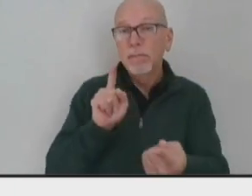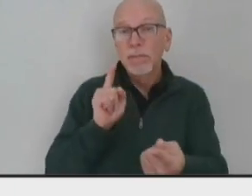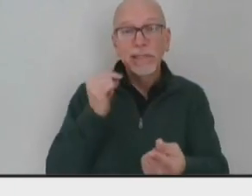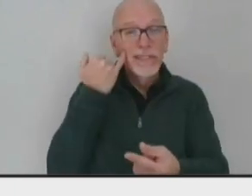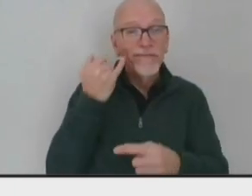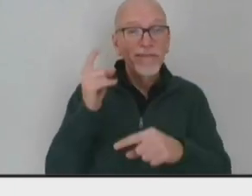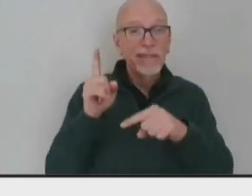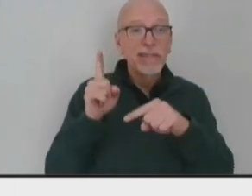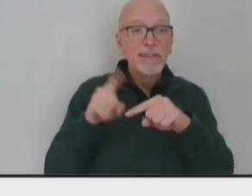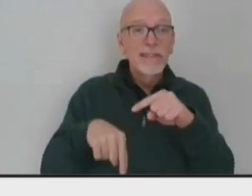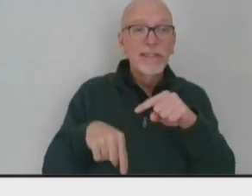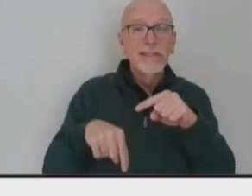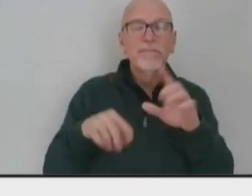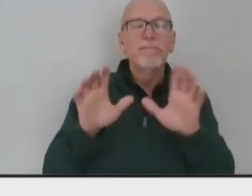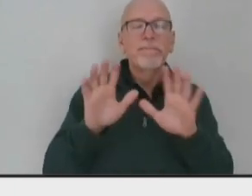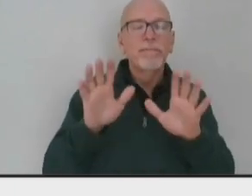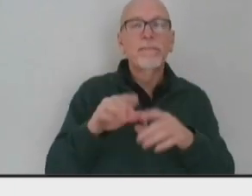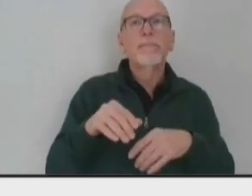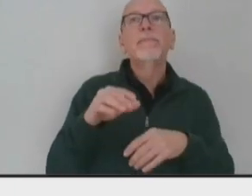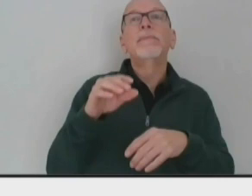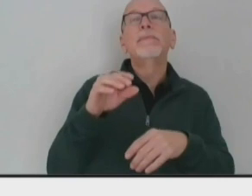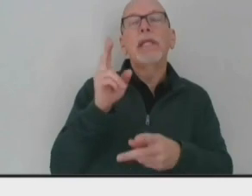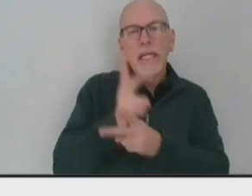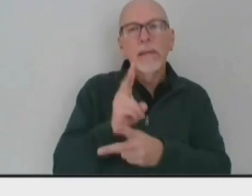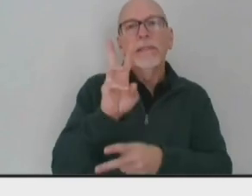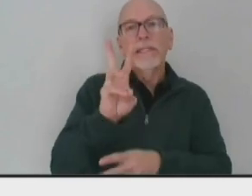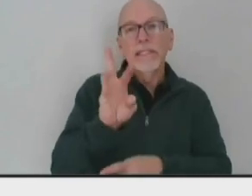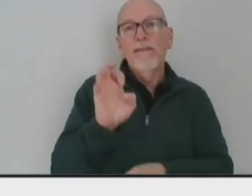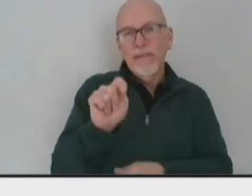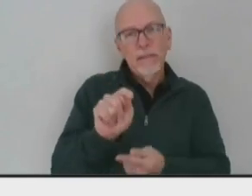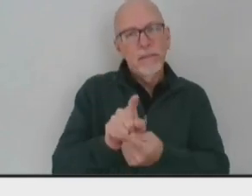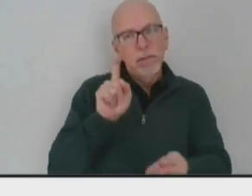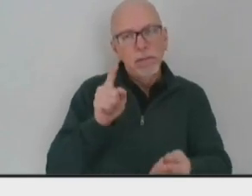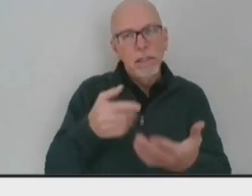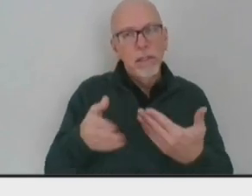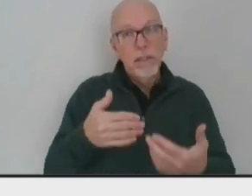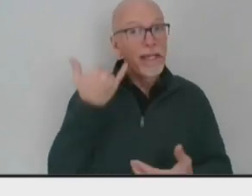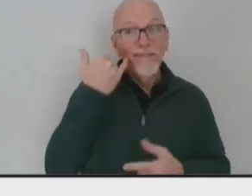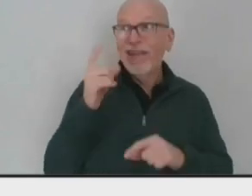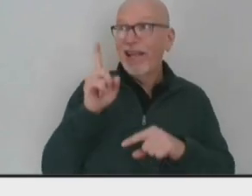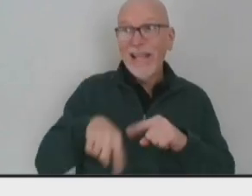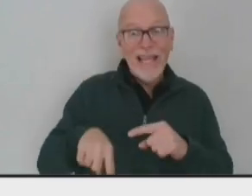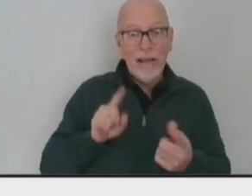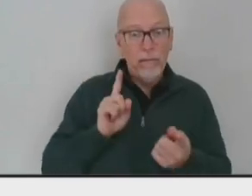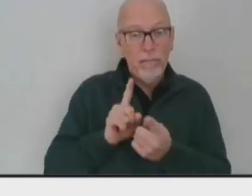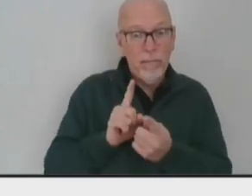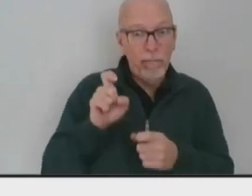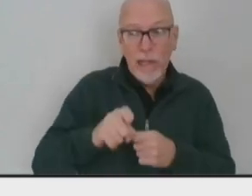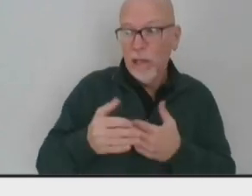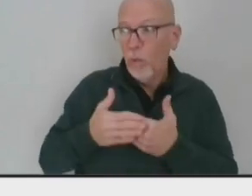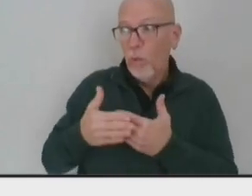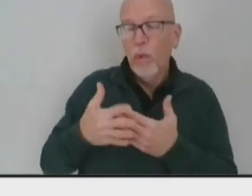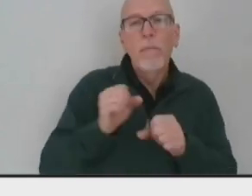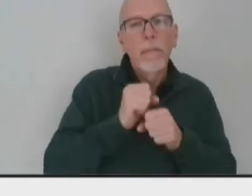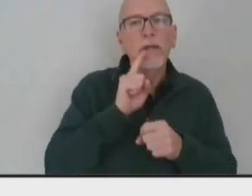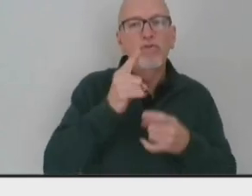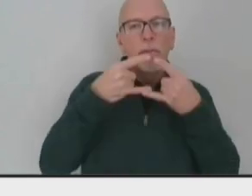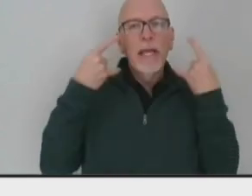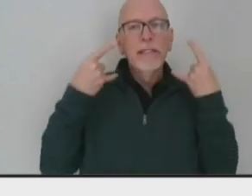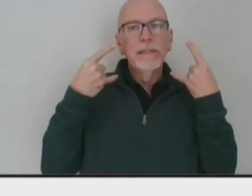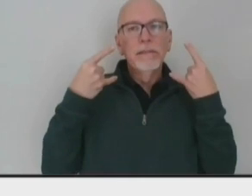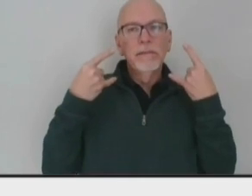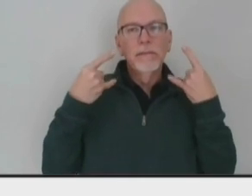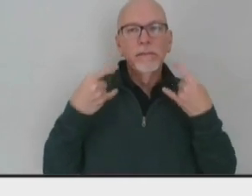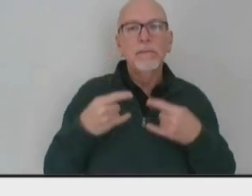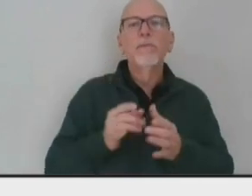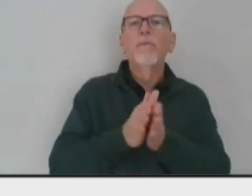than – or keep six feet apart regardless, but if you can't be, make sure that you have that mask on. Wash your